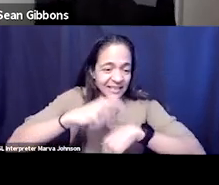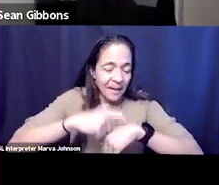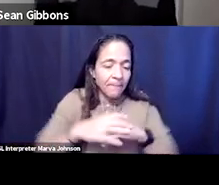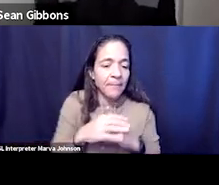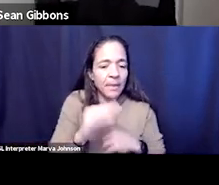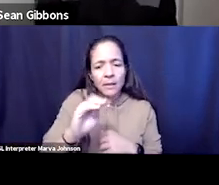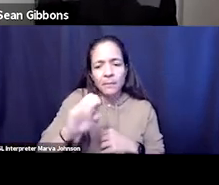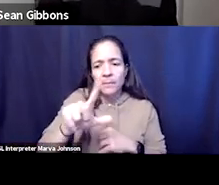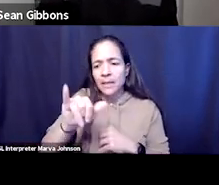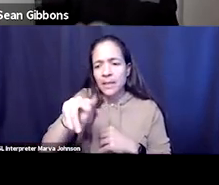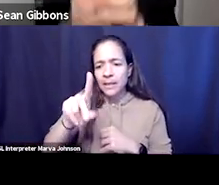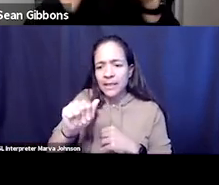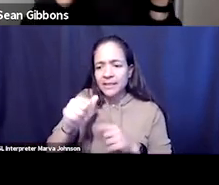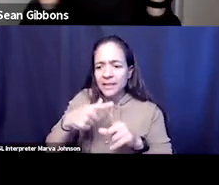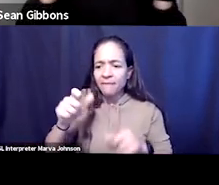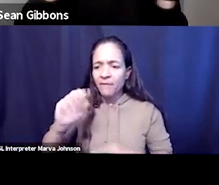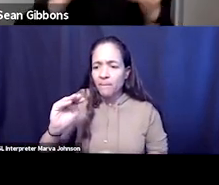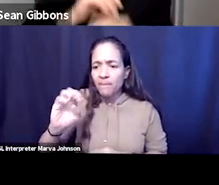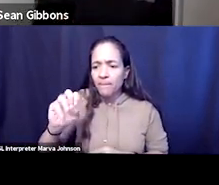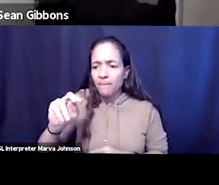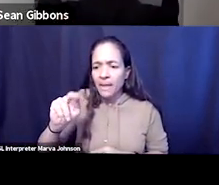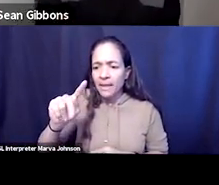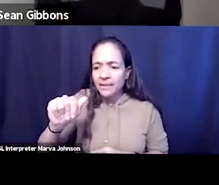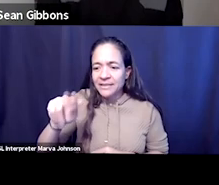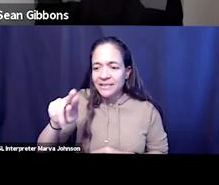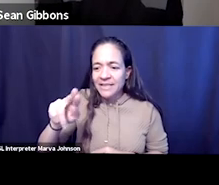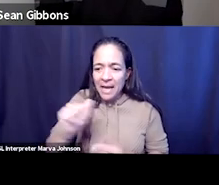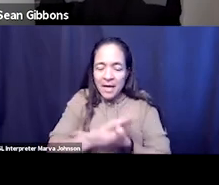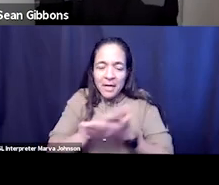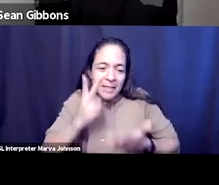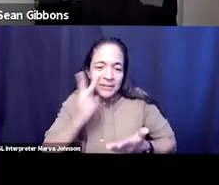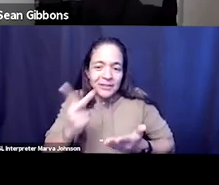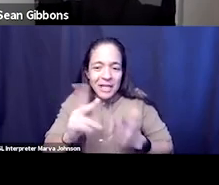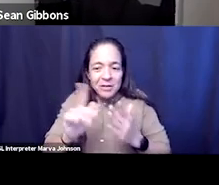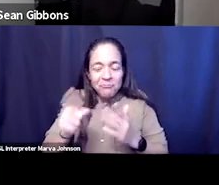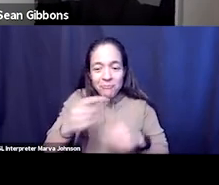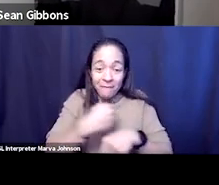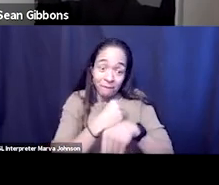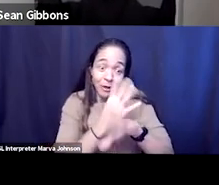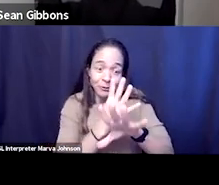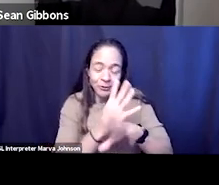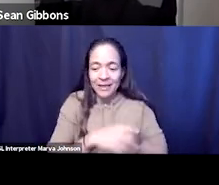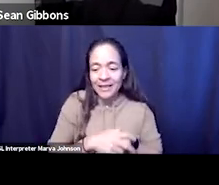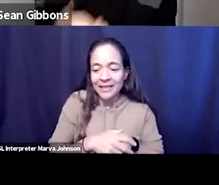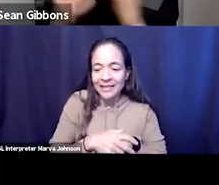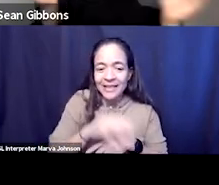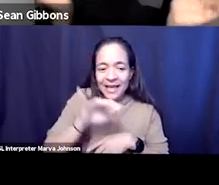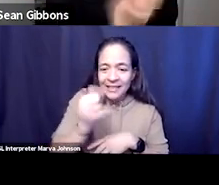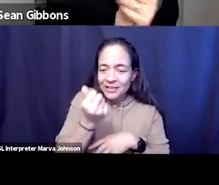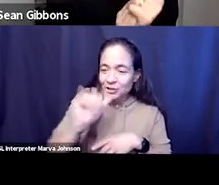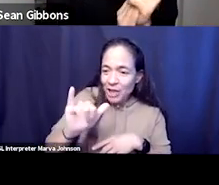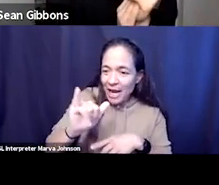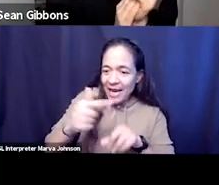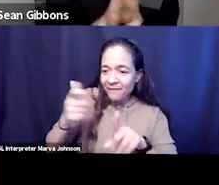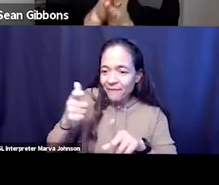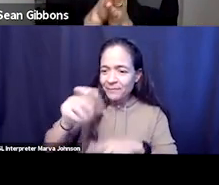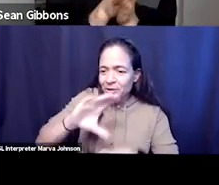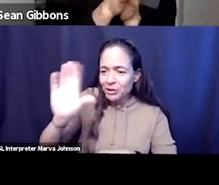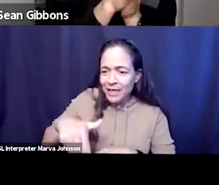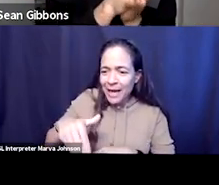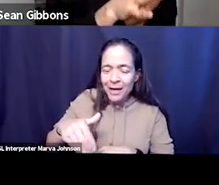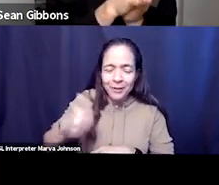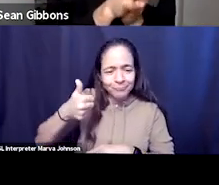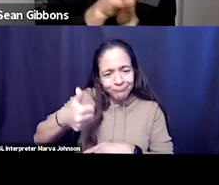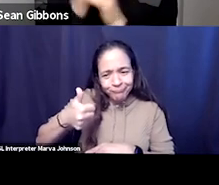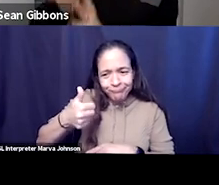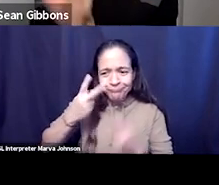coming in from montana nice to see you virtually anyway my friend motivated and hopeful glad to have you with us jay hey from chicago nice to see you my friend